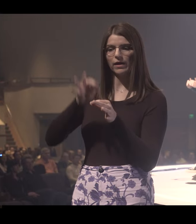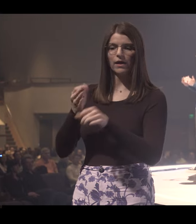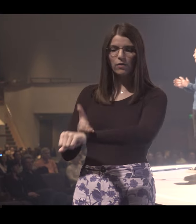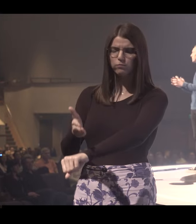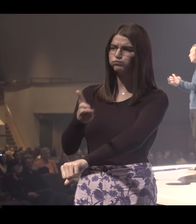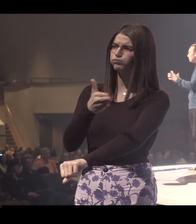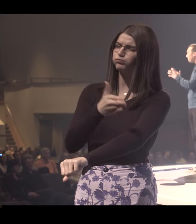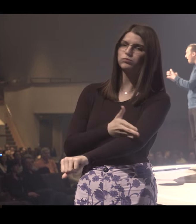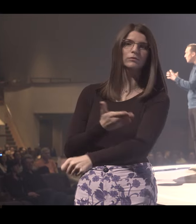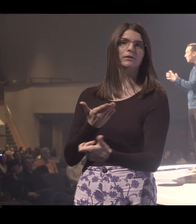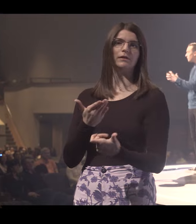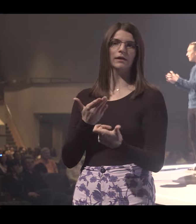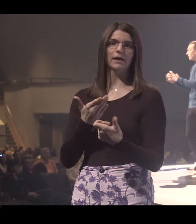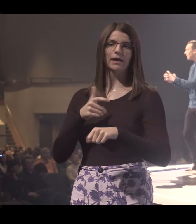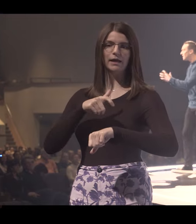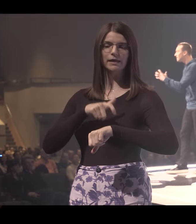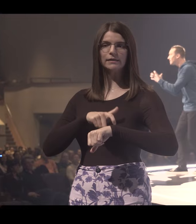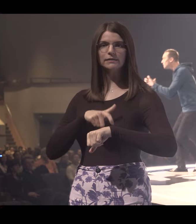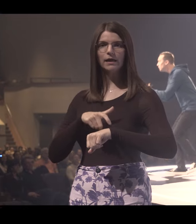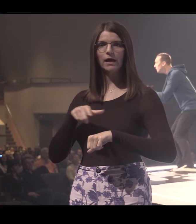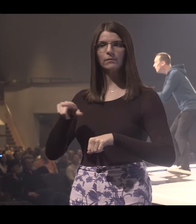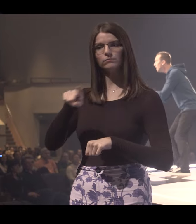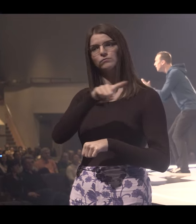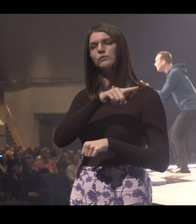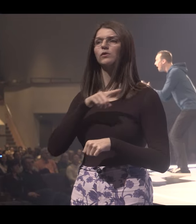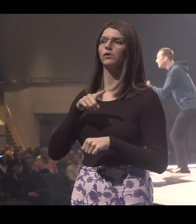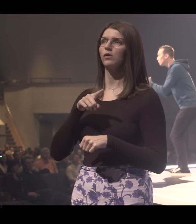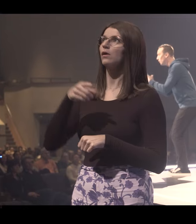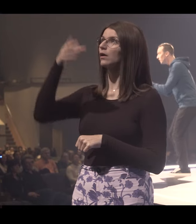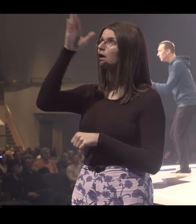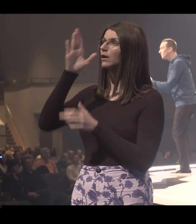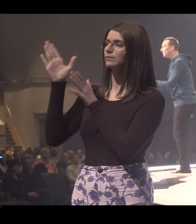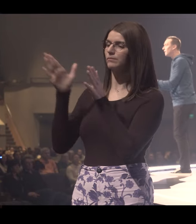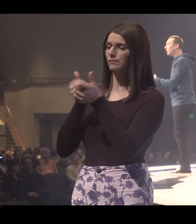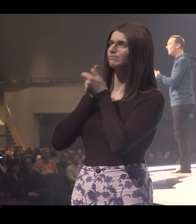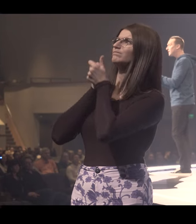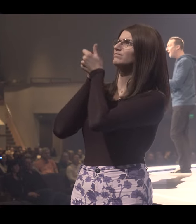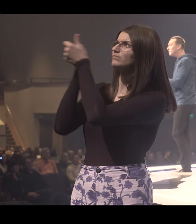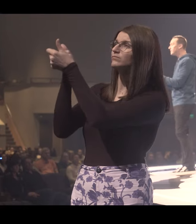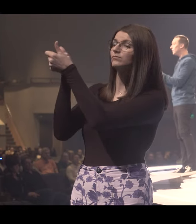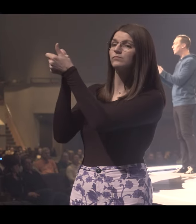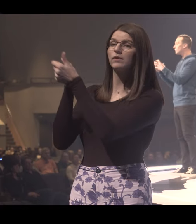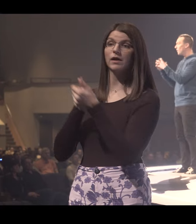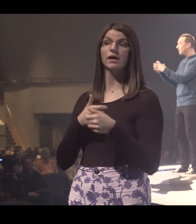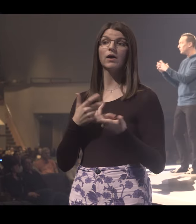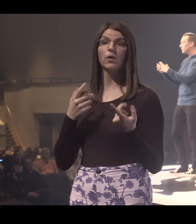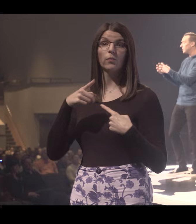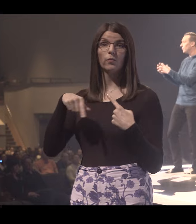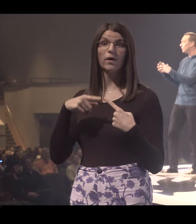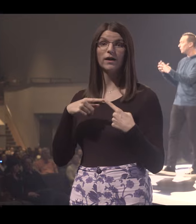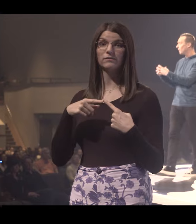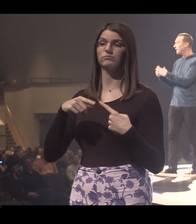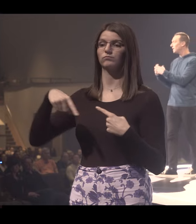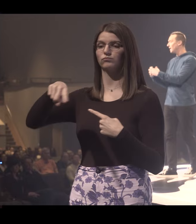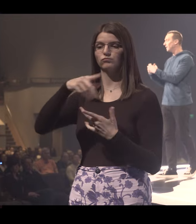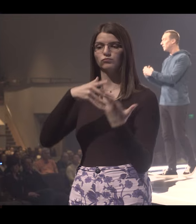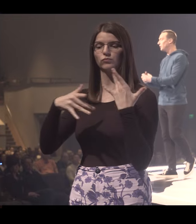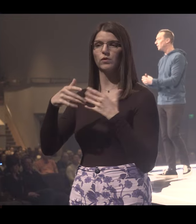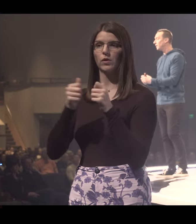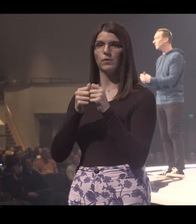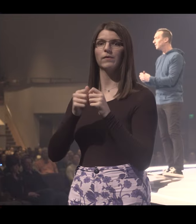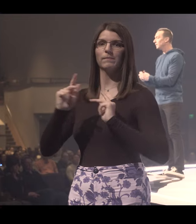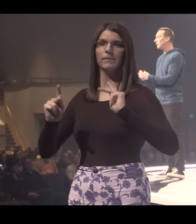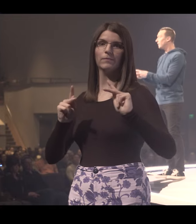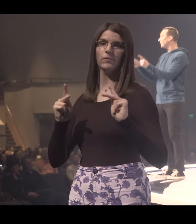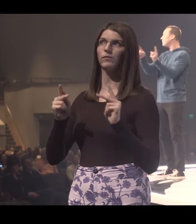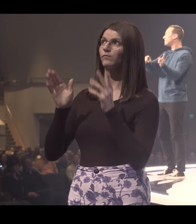faith the most, the times that you found yourself at the center of God's will are the times that you surrounded yourself with the